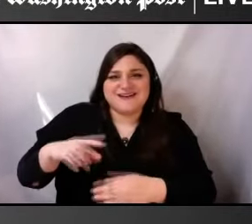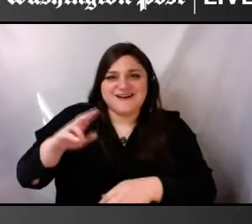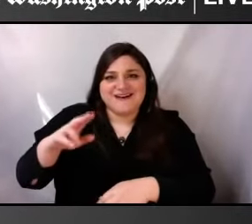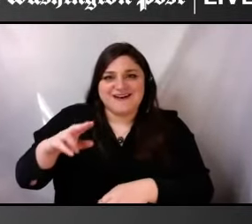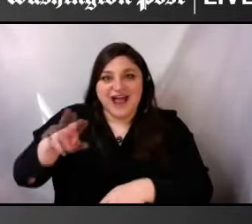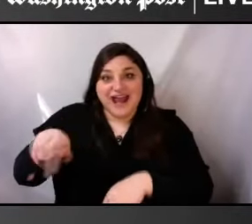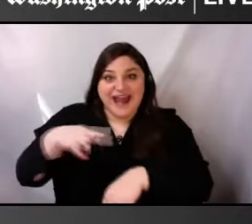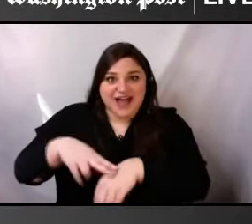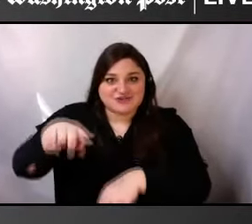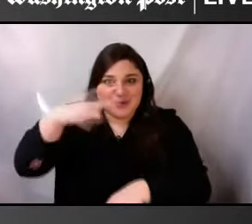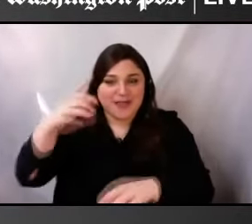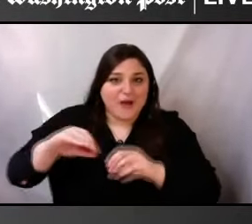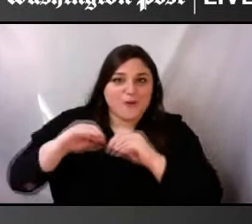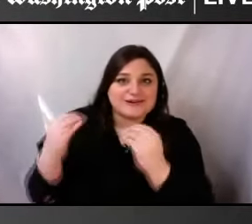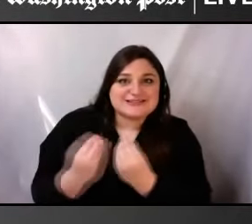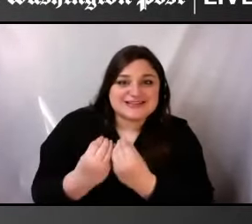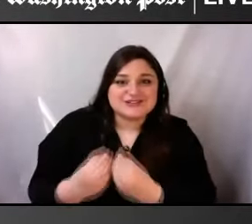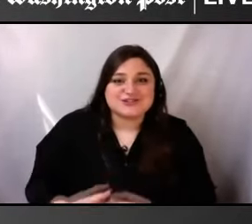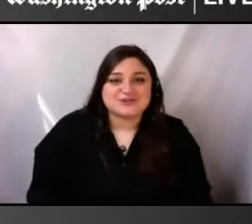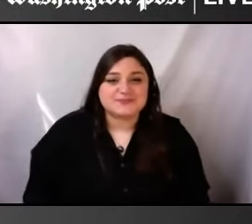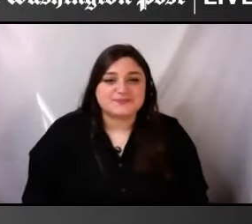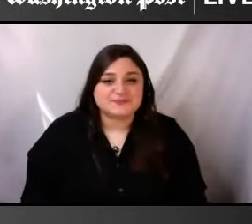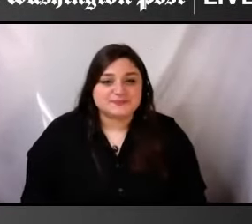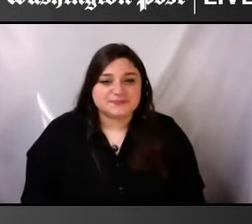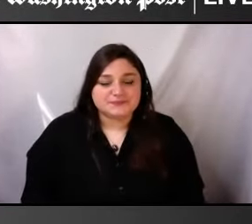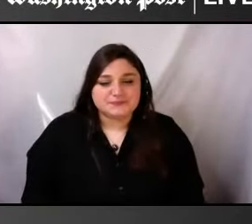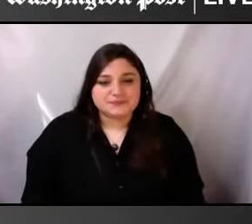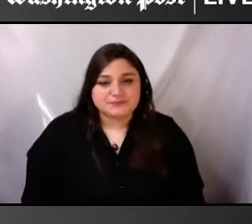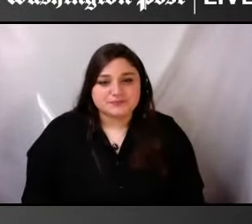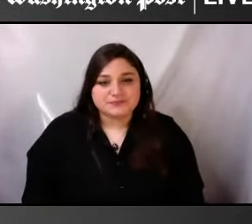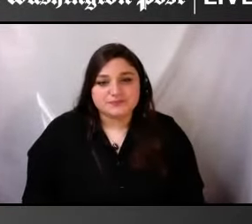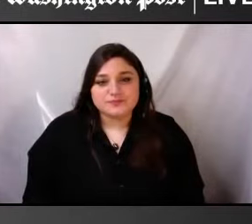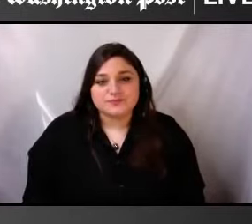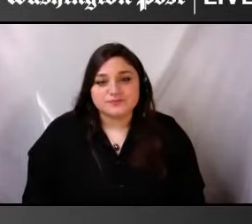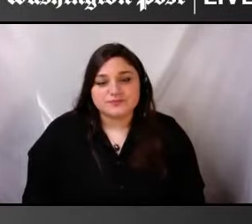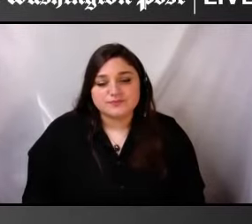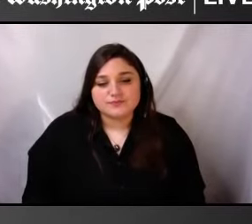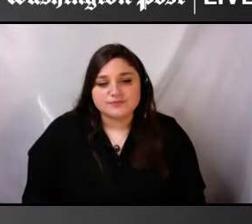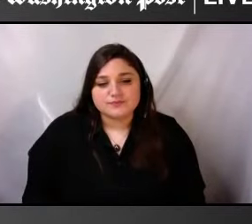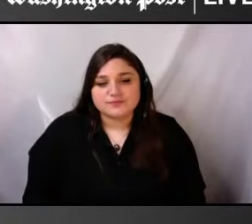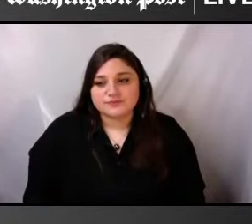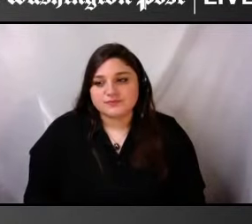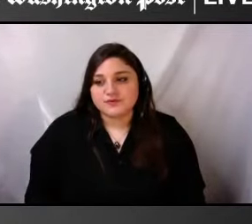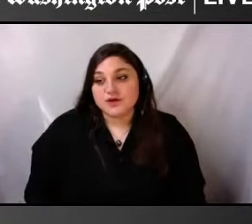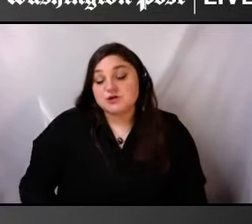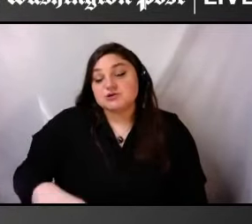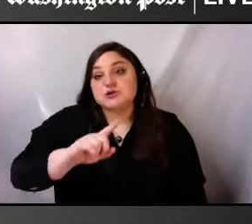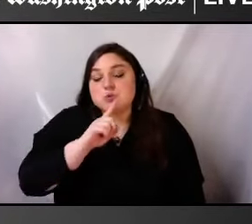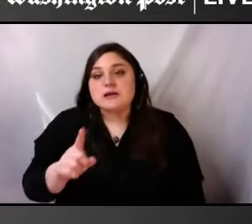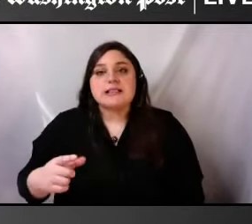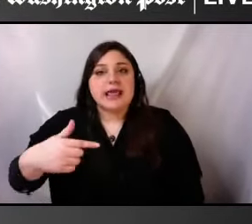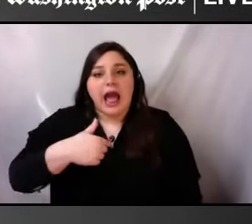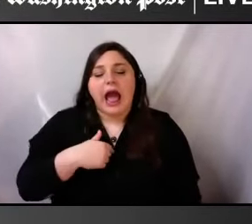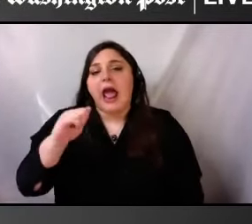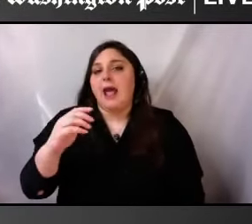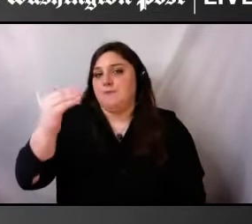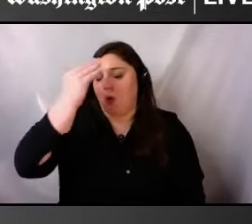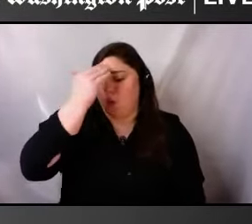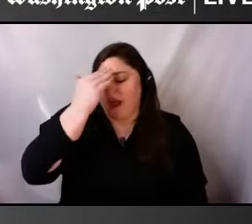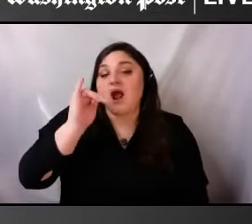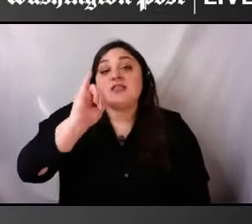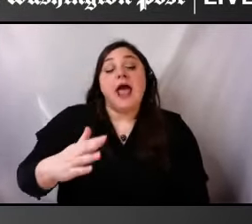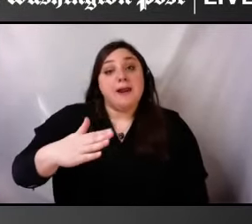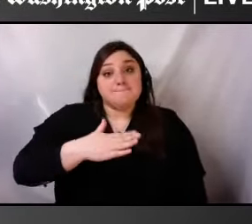think about the fact that I truly stand on the shoulders of giants as I step into my role. And this is my third week